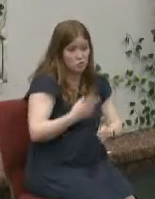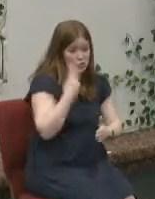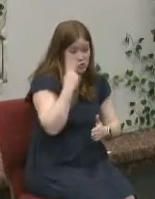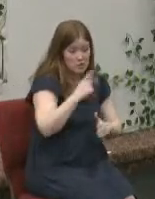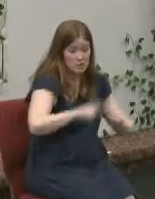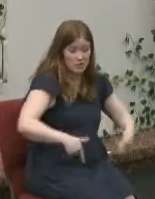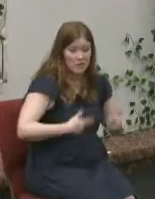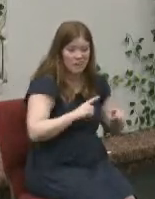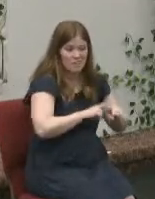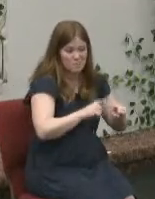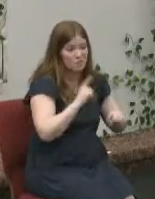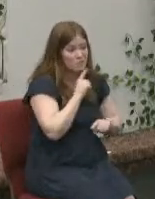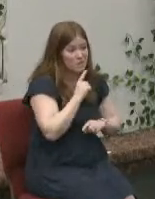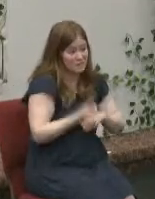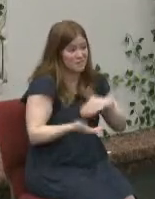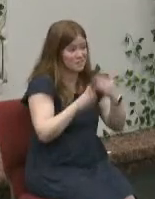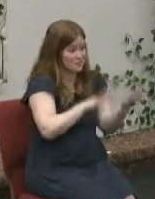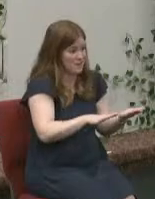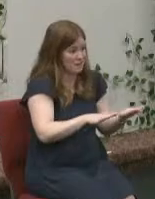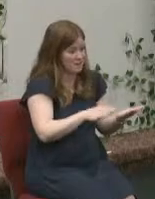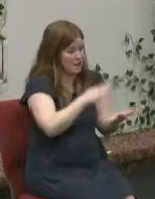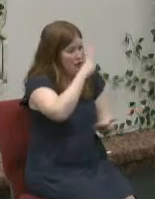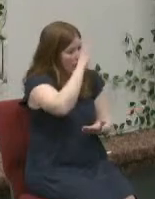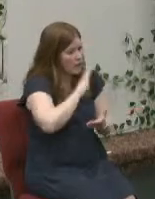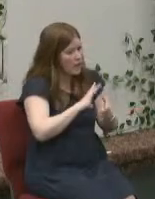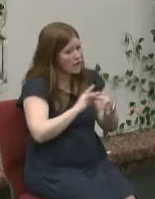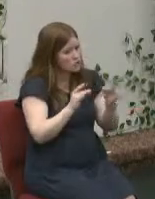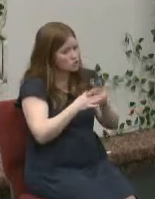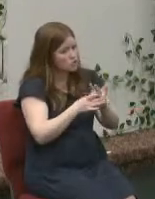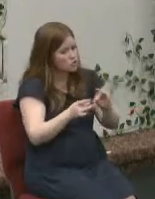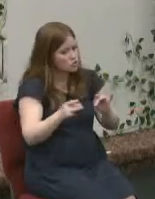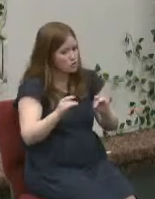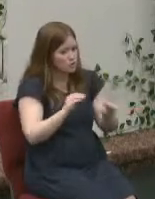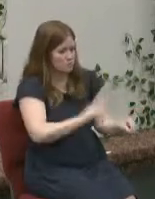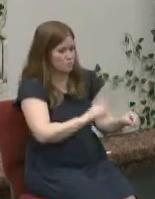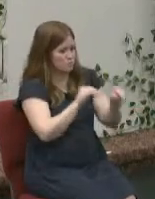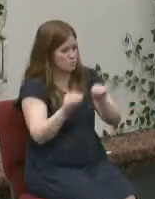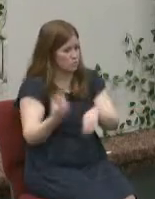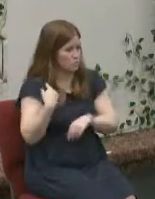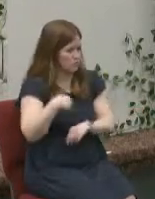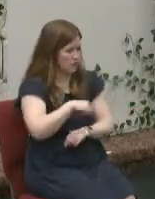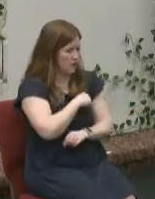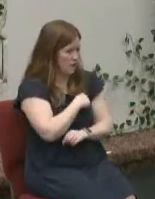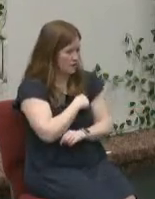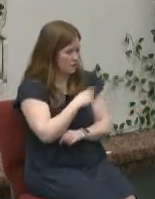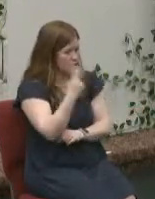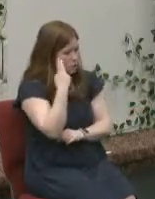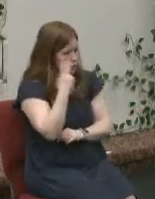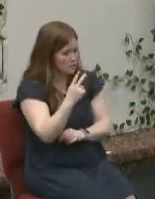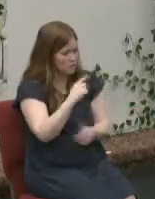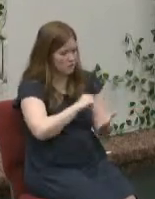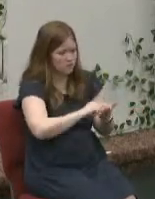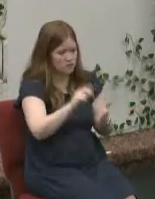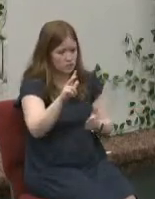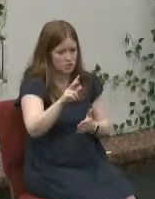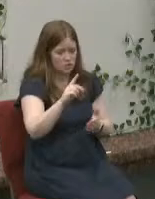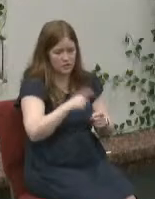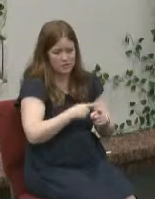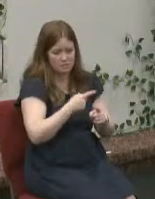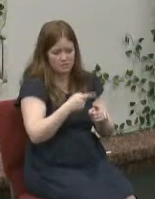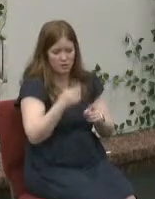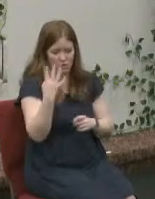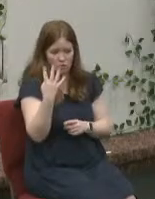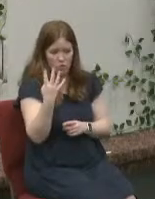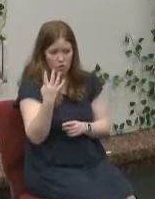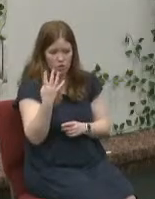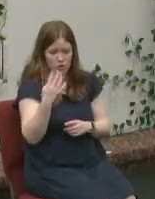us did you notice in the text if you look again with me in verses three and four the guards and the